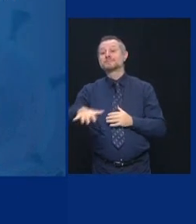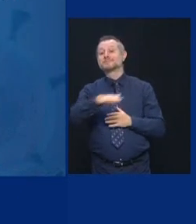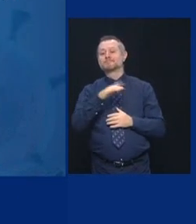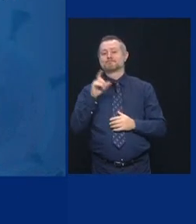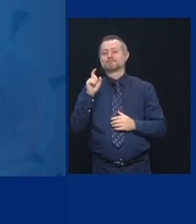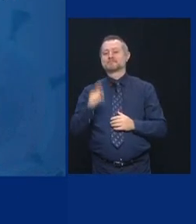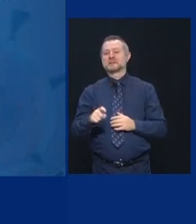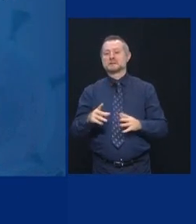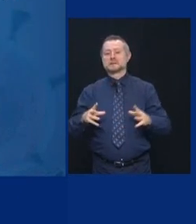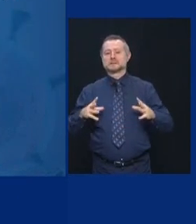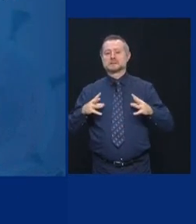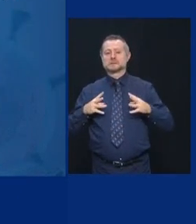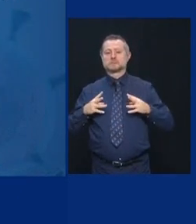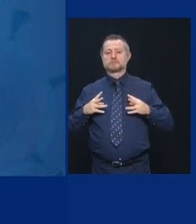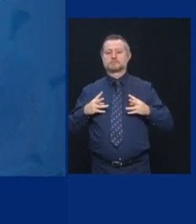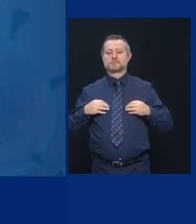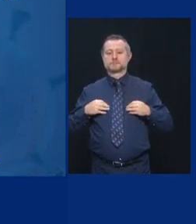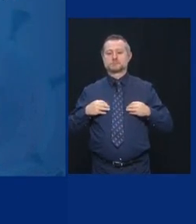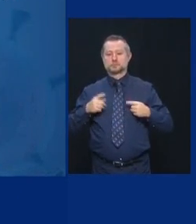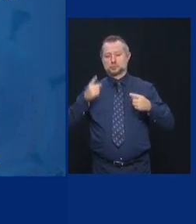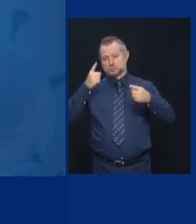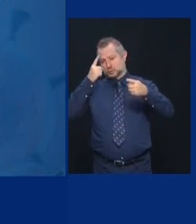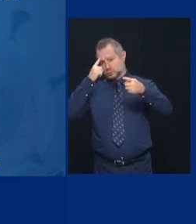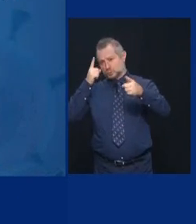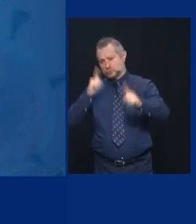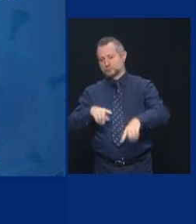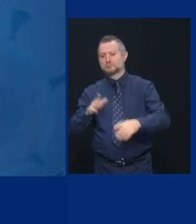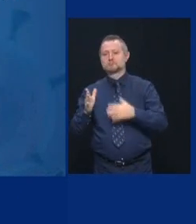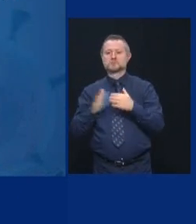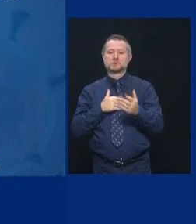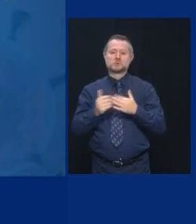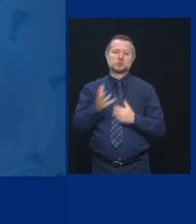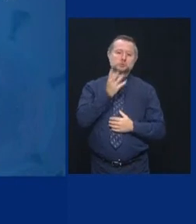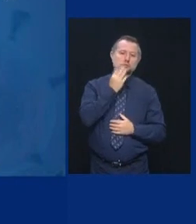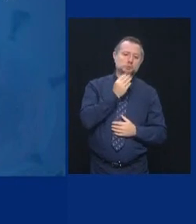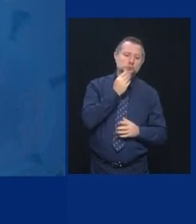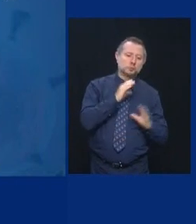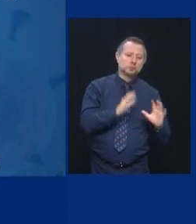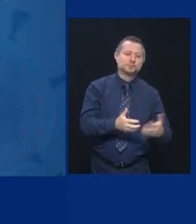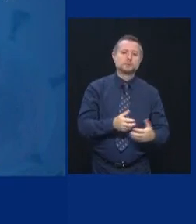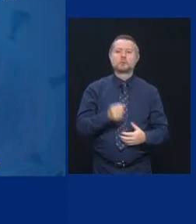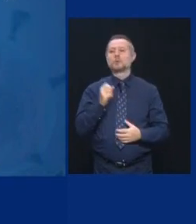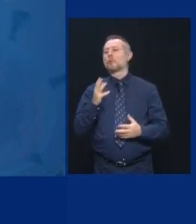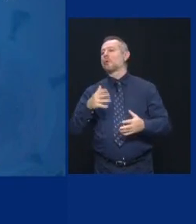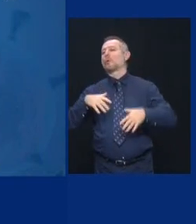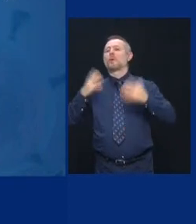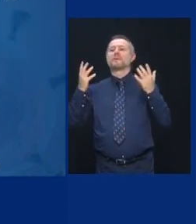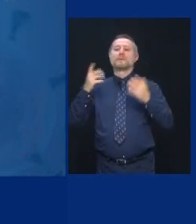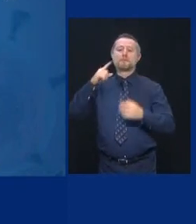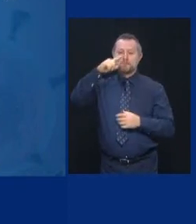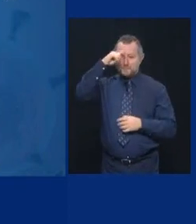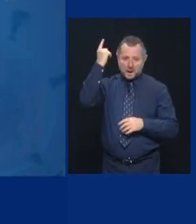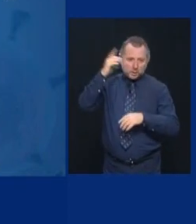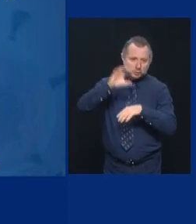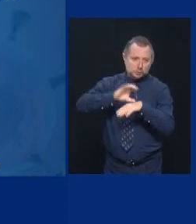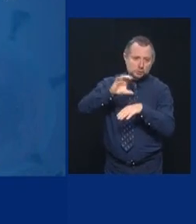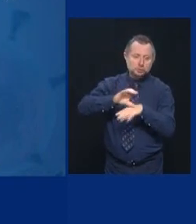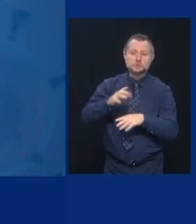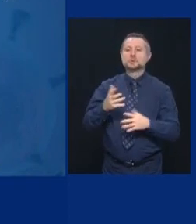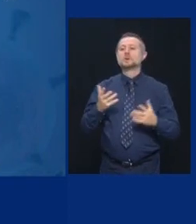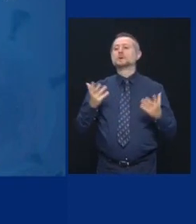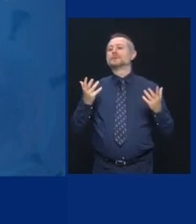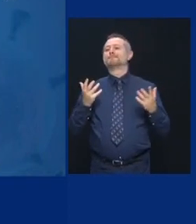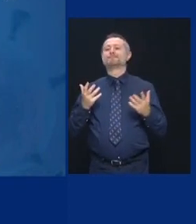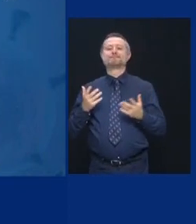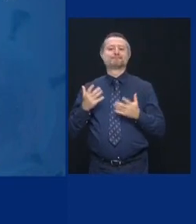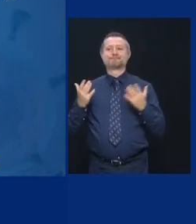whether it's the Jewish community, whether we're talking about black churches, whether we're talking about